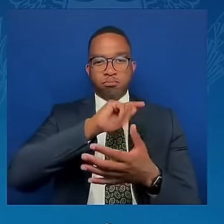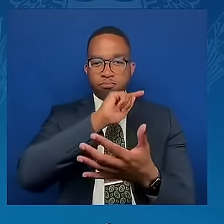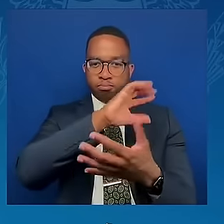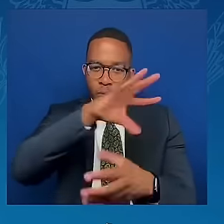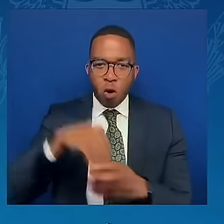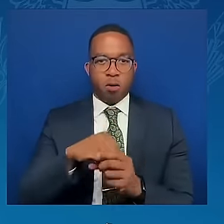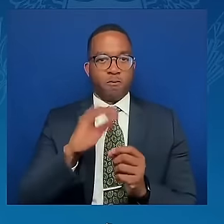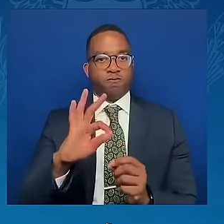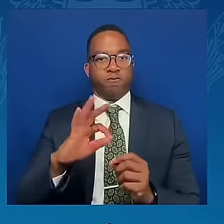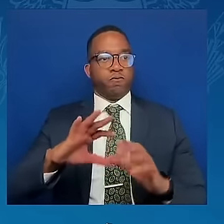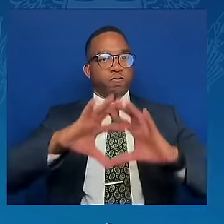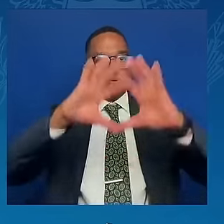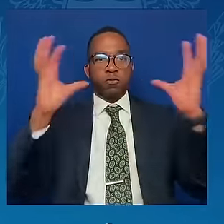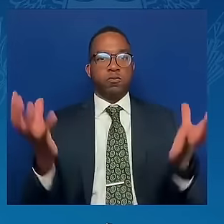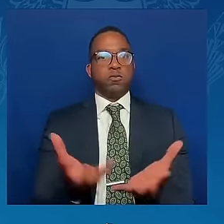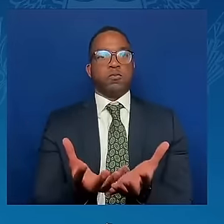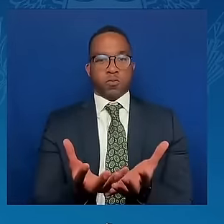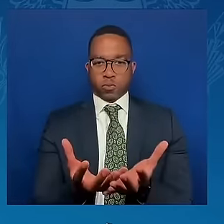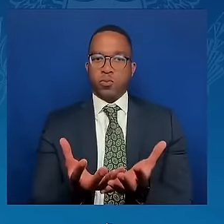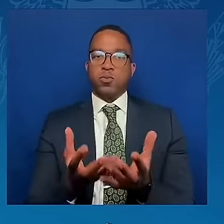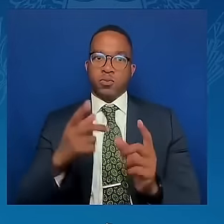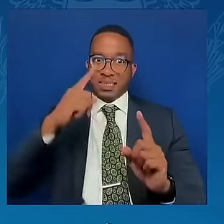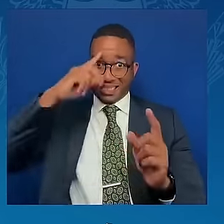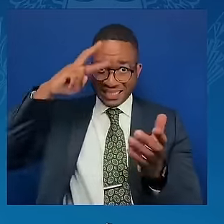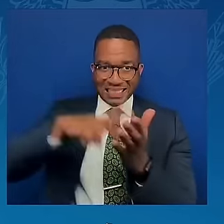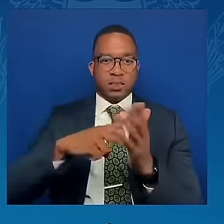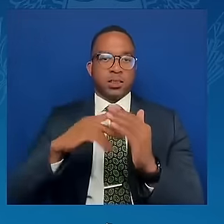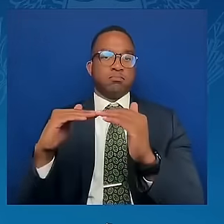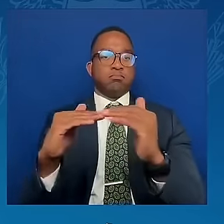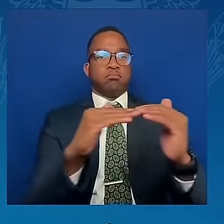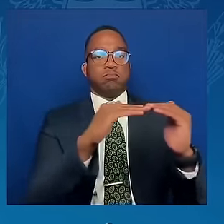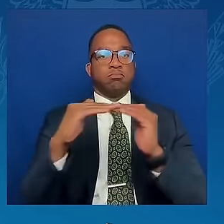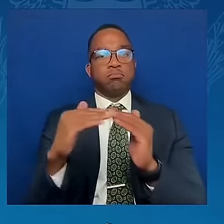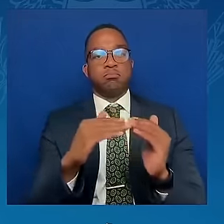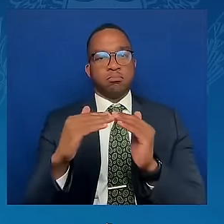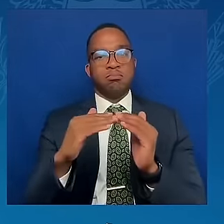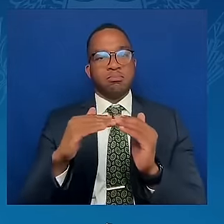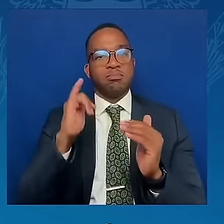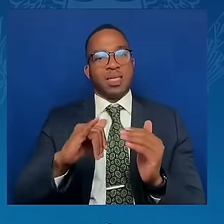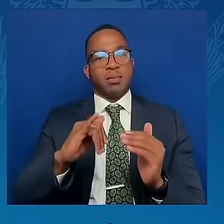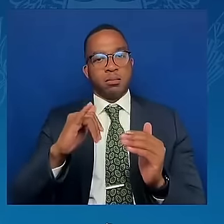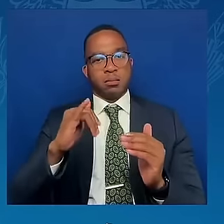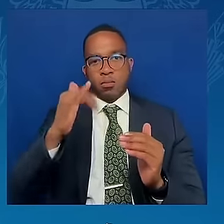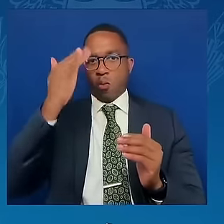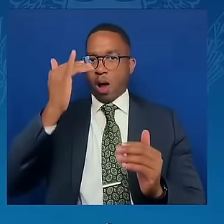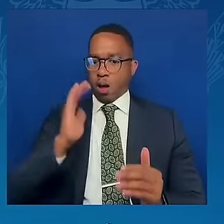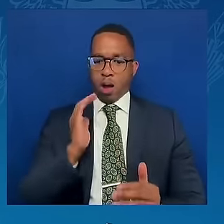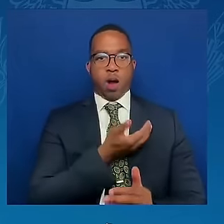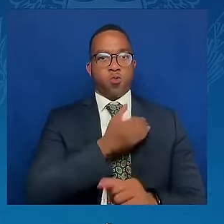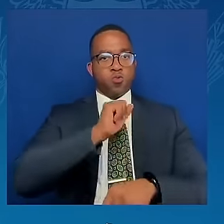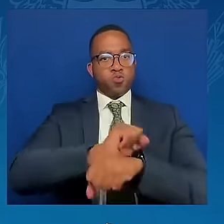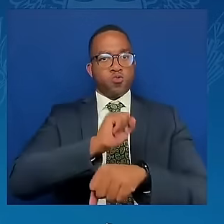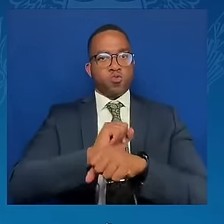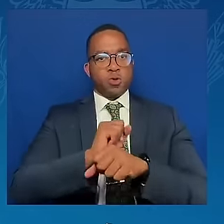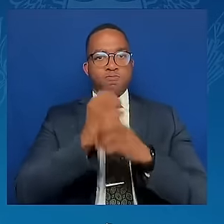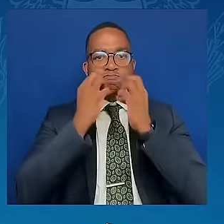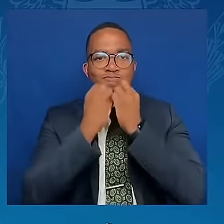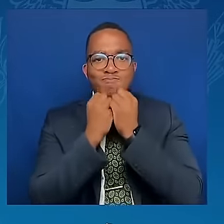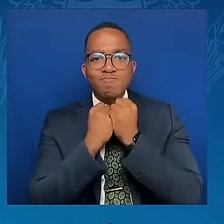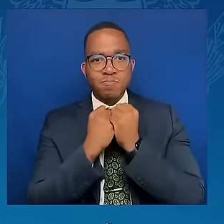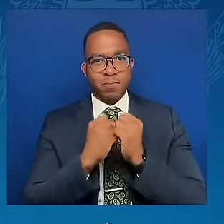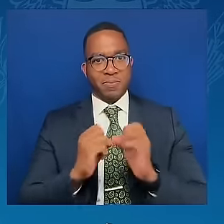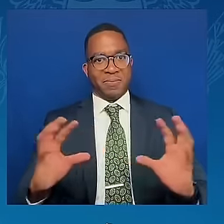to participate in our joint work, the peace summit. Our unity here proves